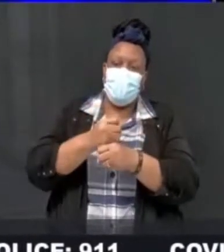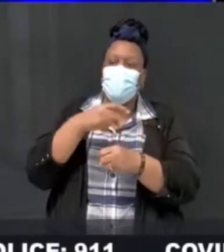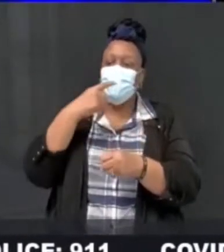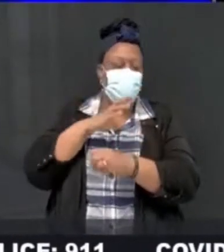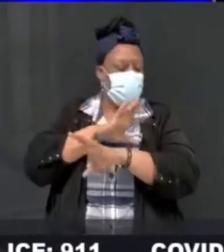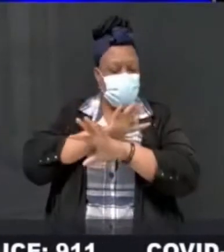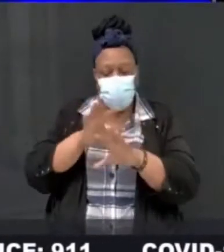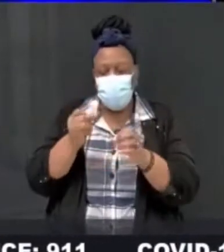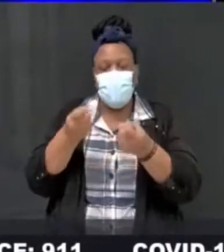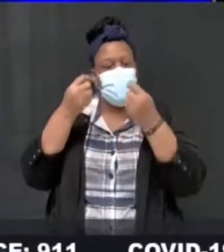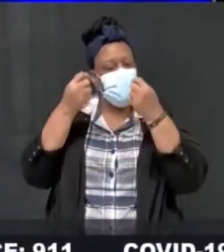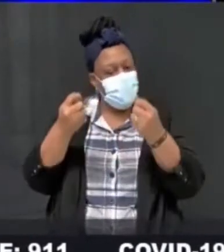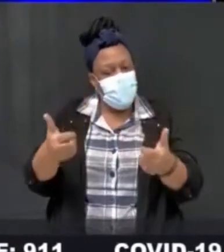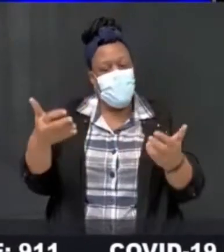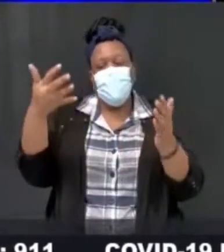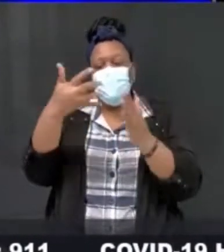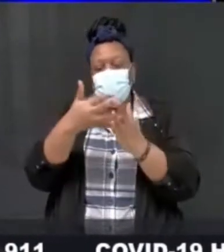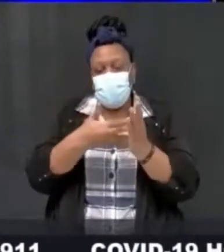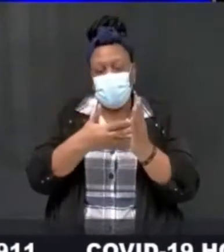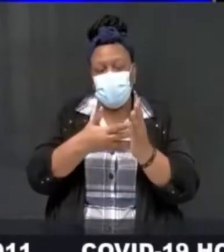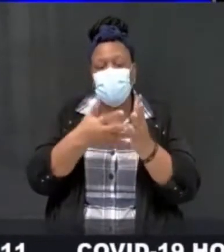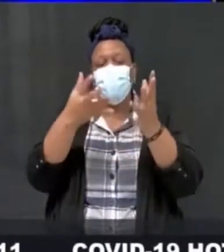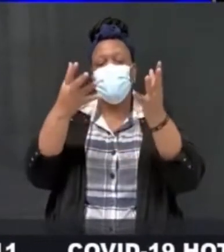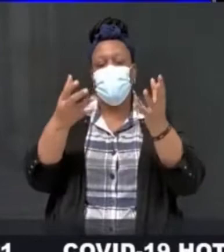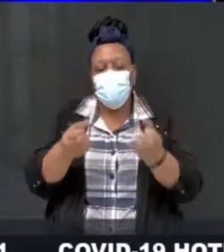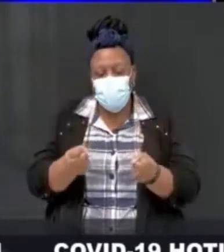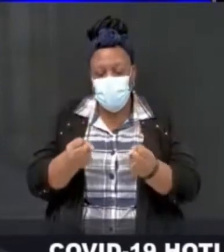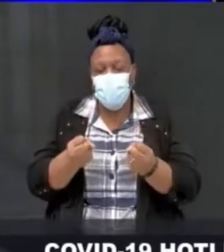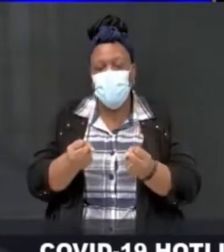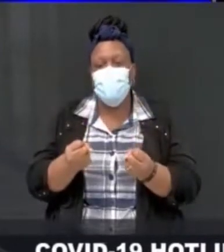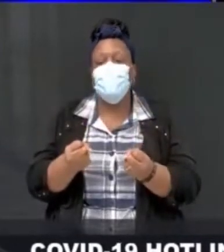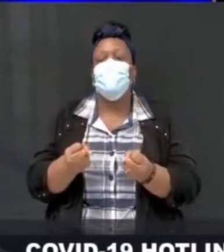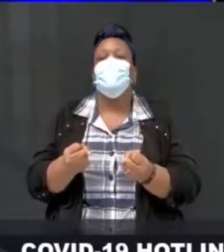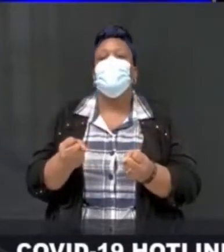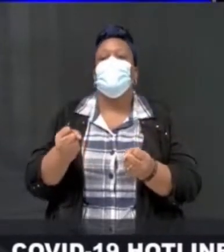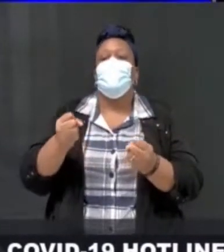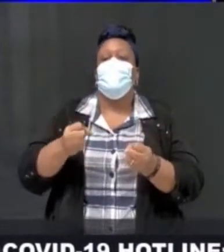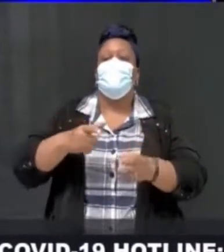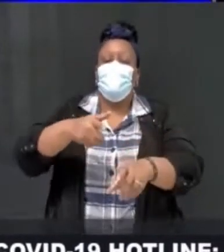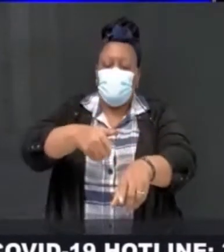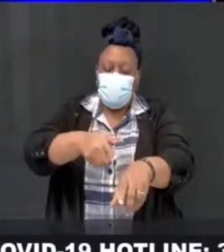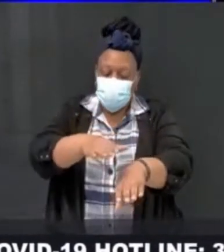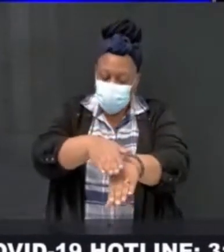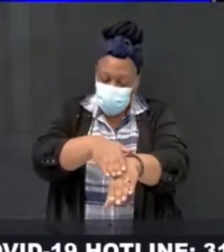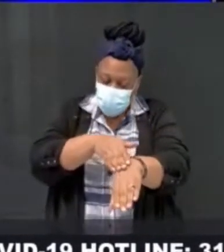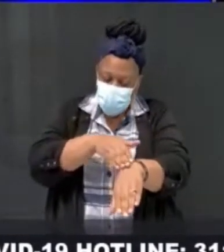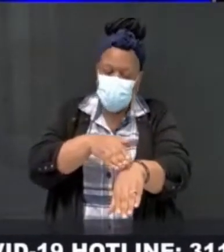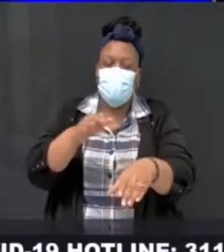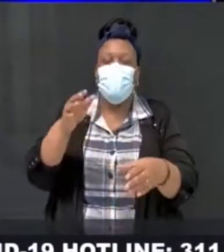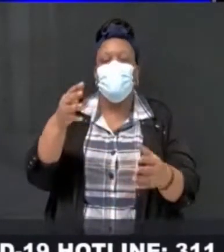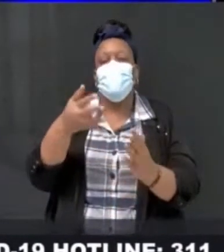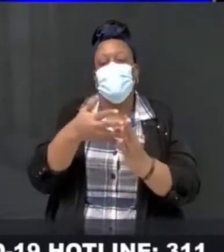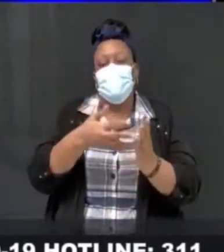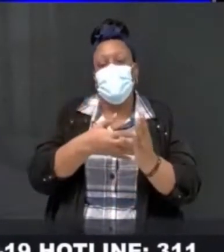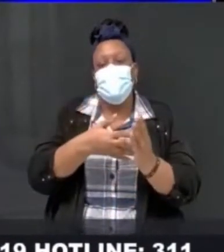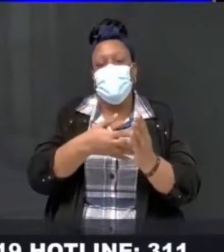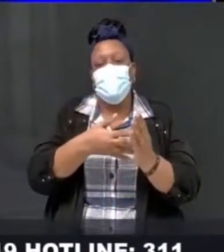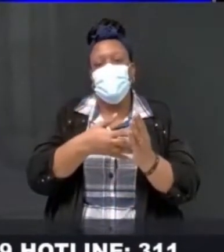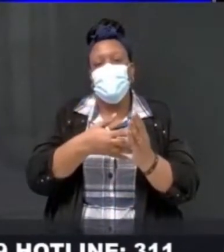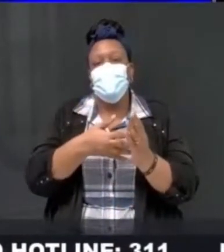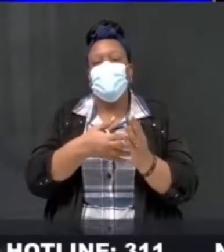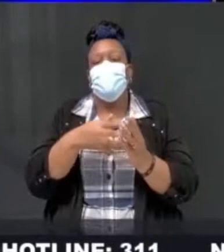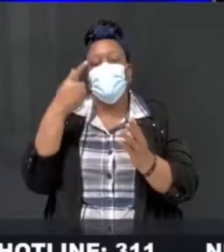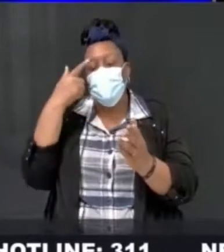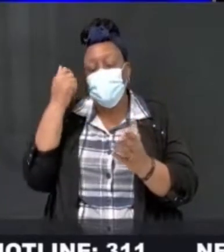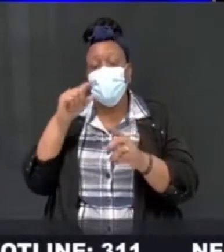The antigen test, I think the first antigen test that was given emergency use authorization by the FDA